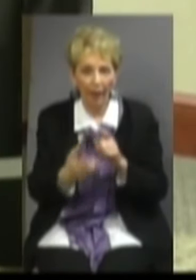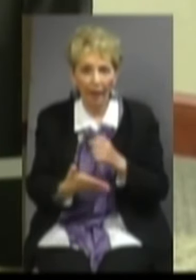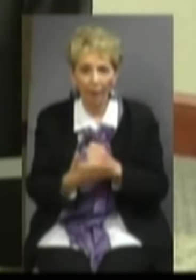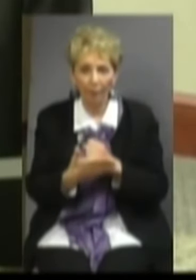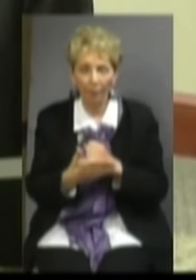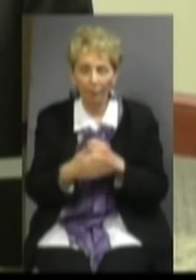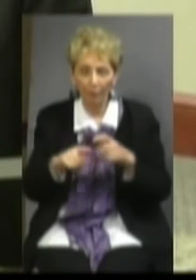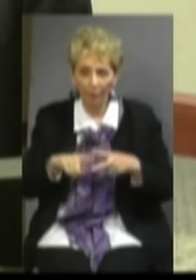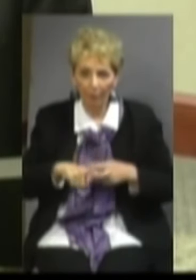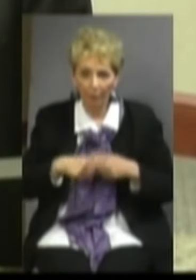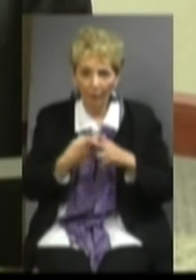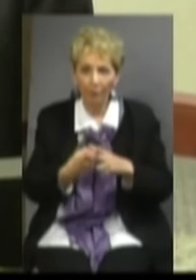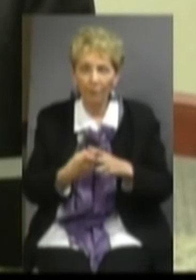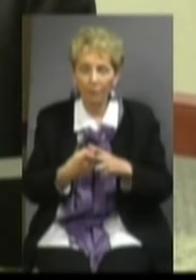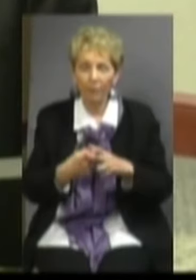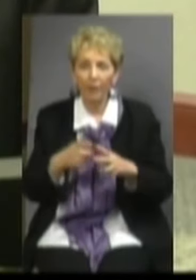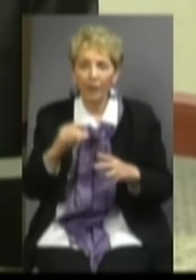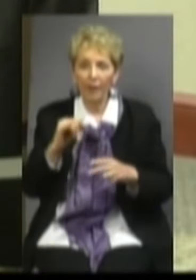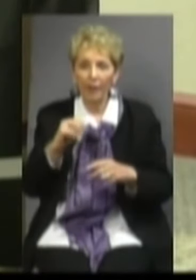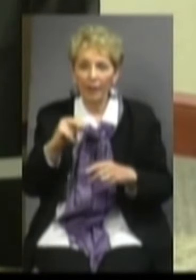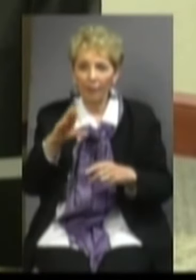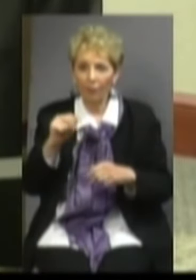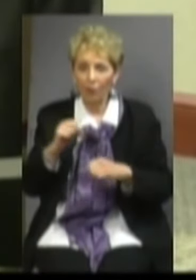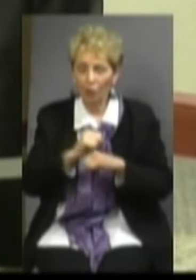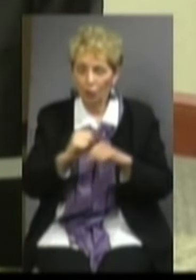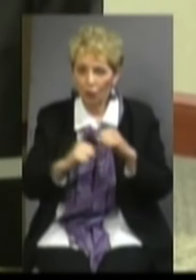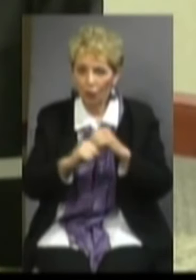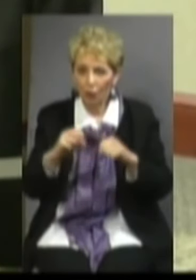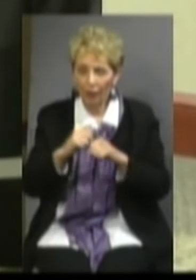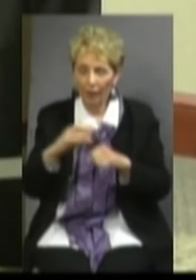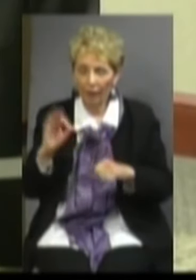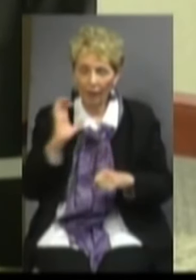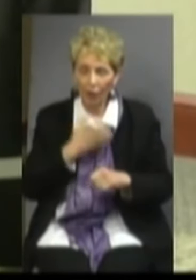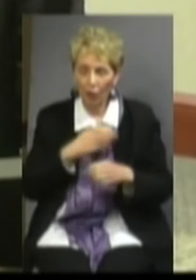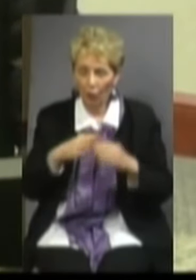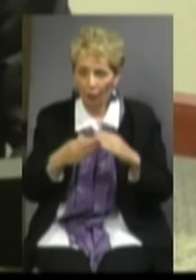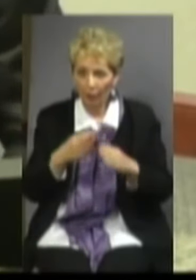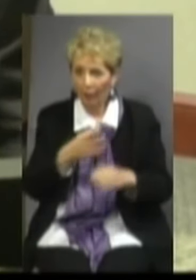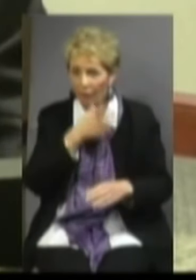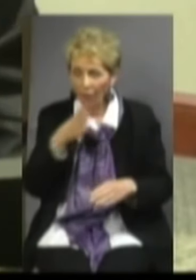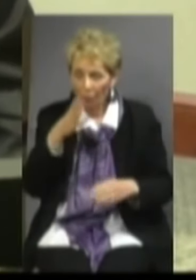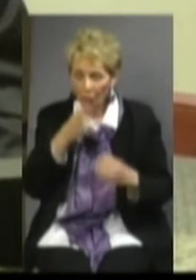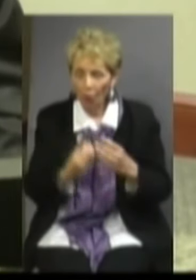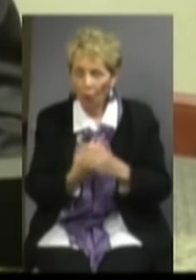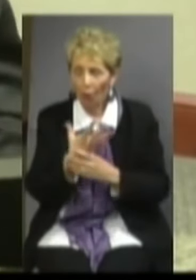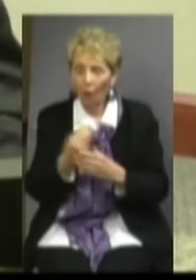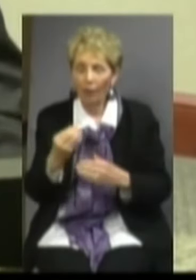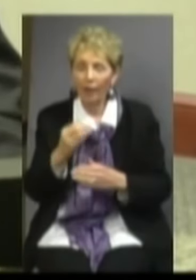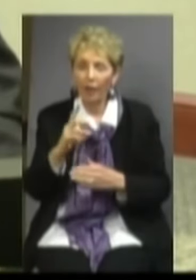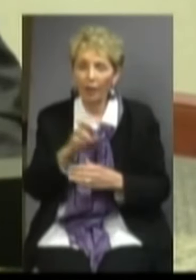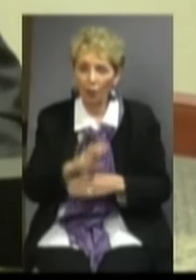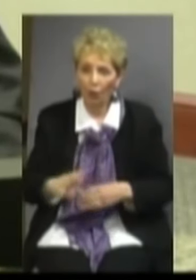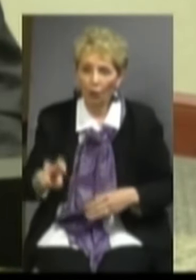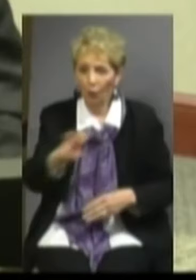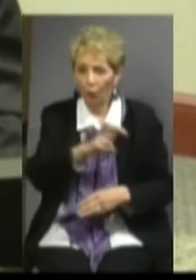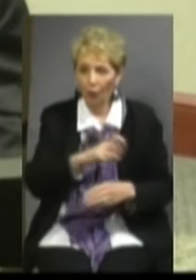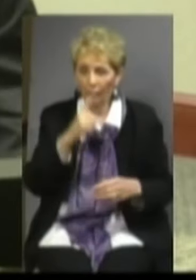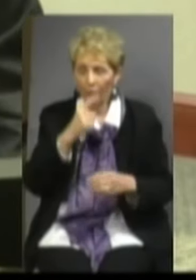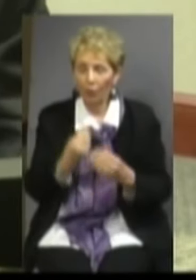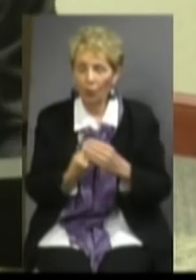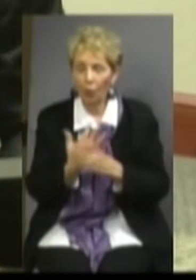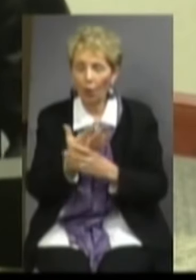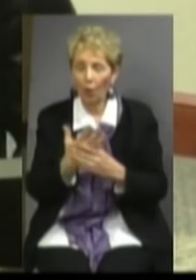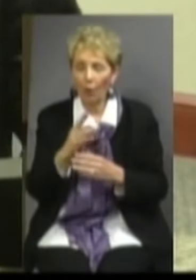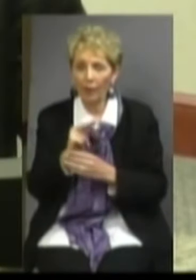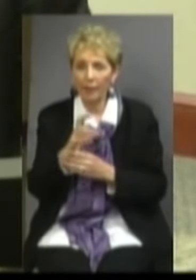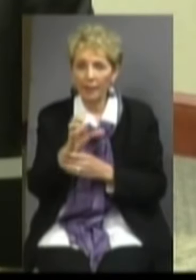propel the state forward in infrastructure, defense of our communities, agricultural growth, and tourism by voting for the Connect NC